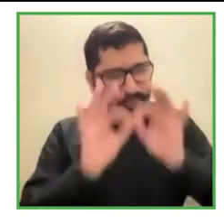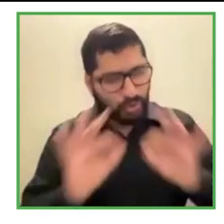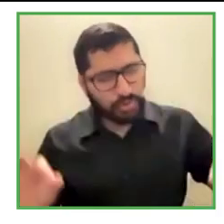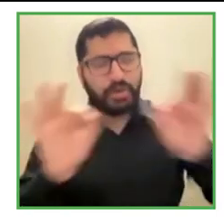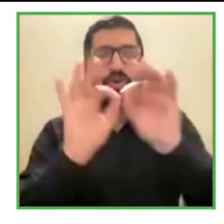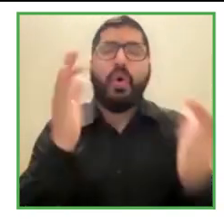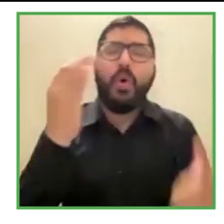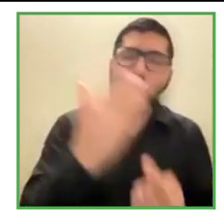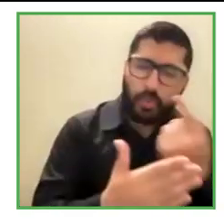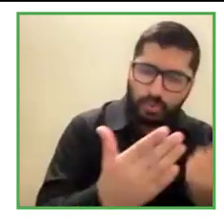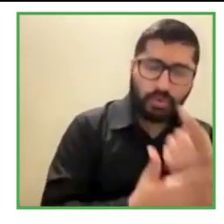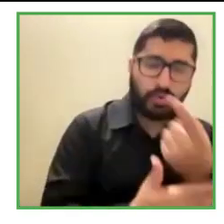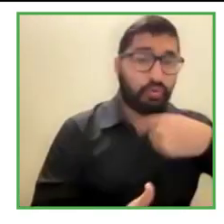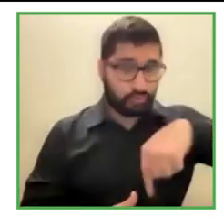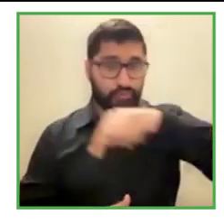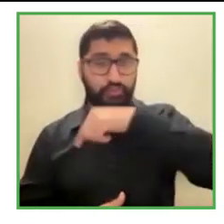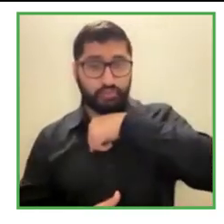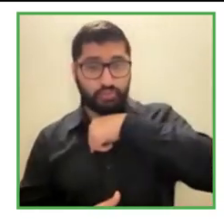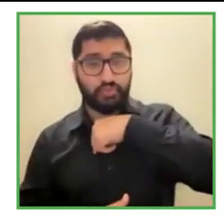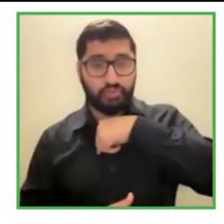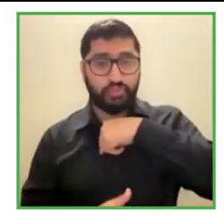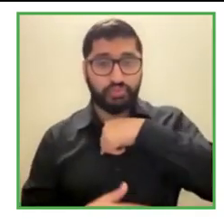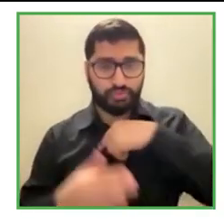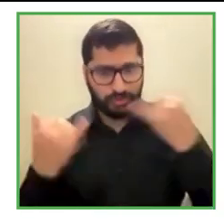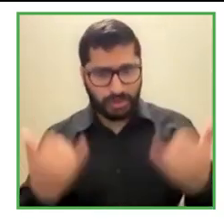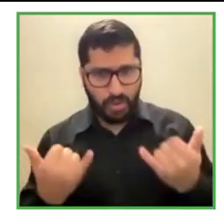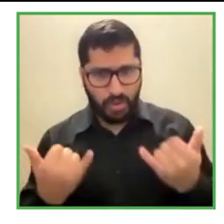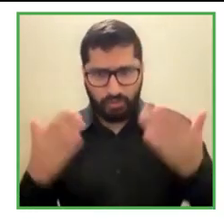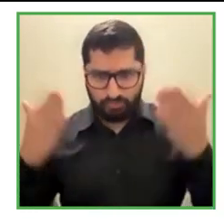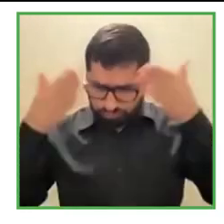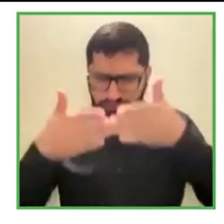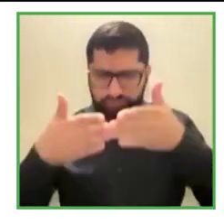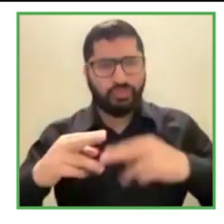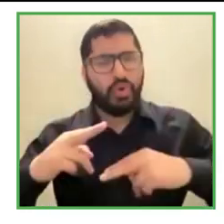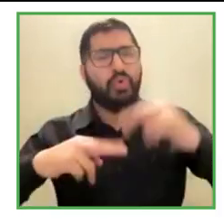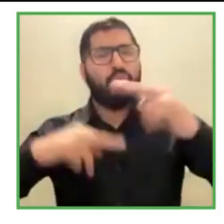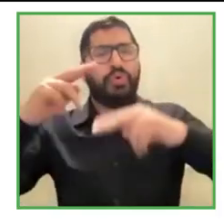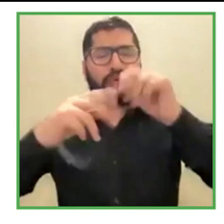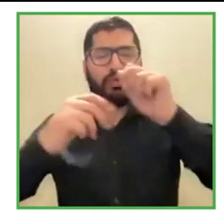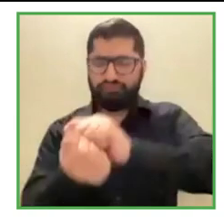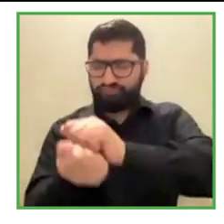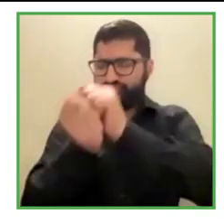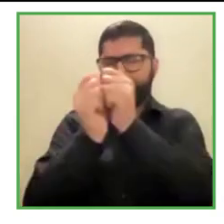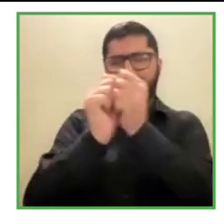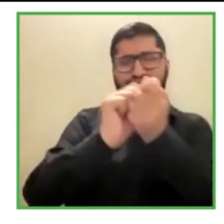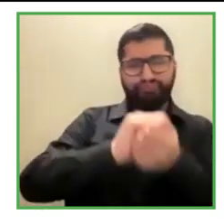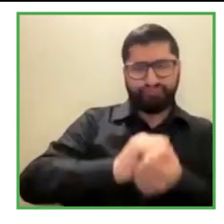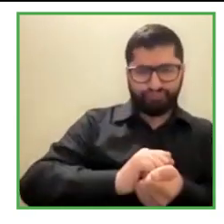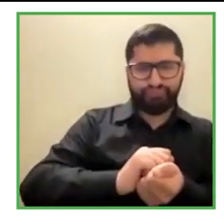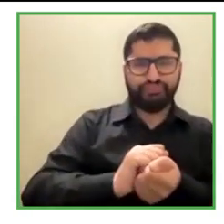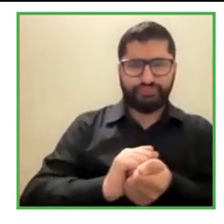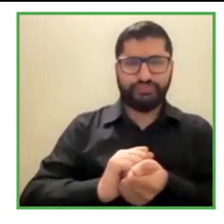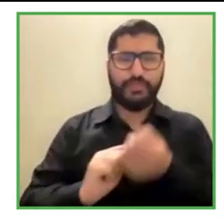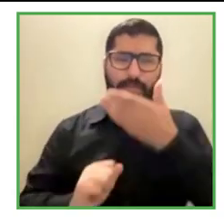a bigger opportunity now to create jobs from home to actually develop new